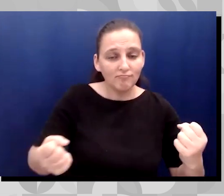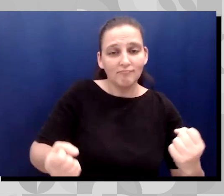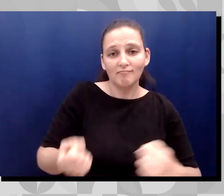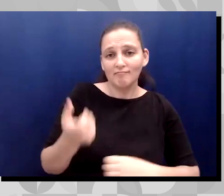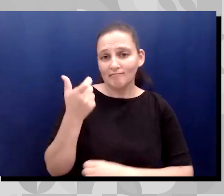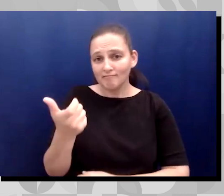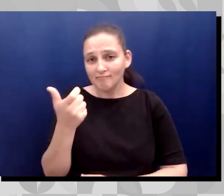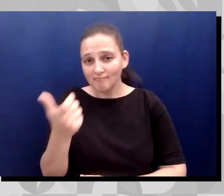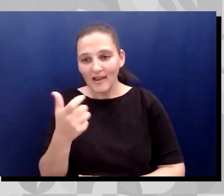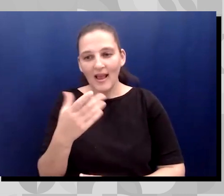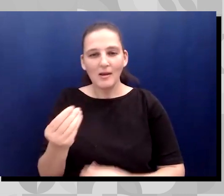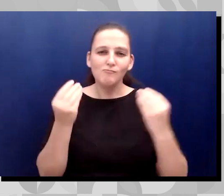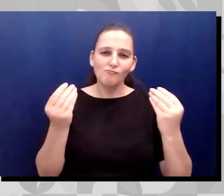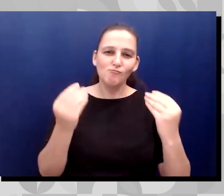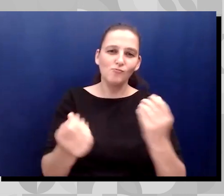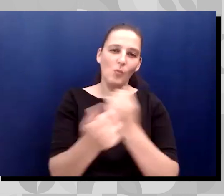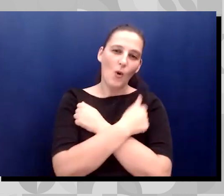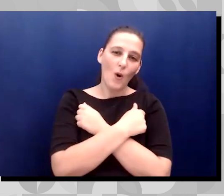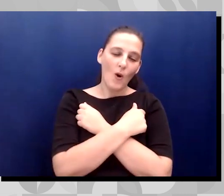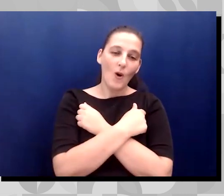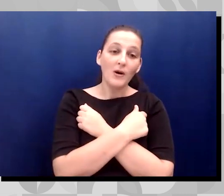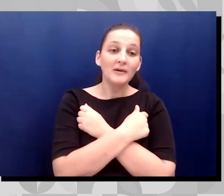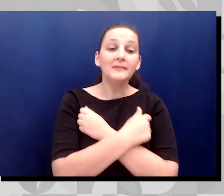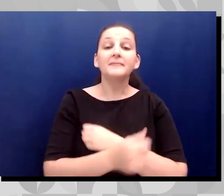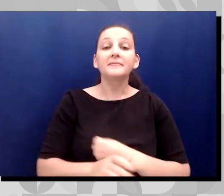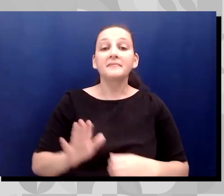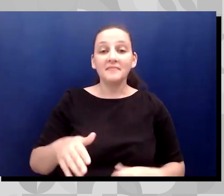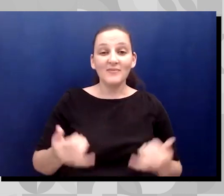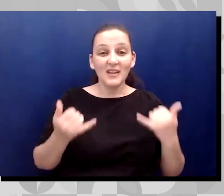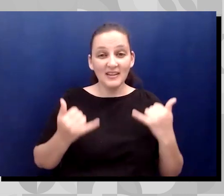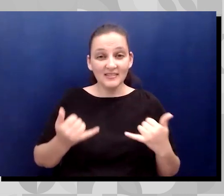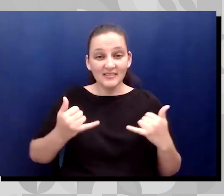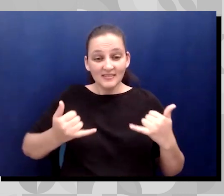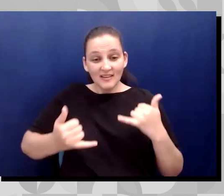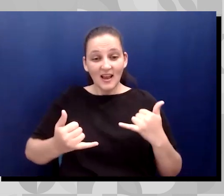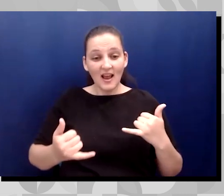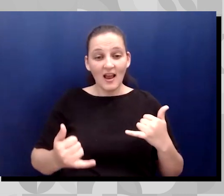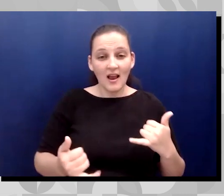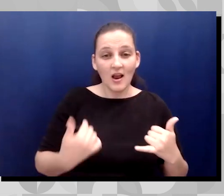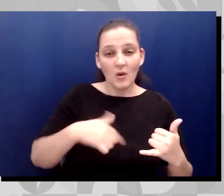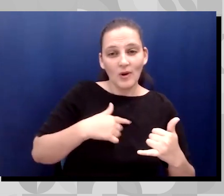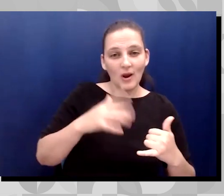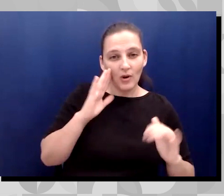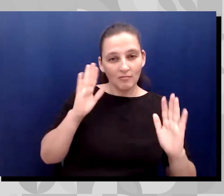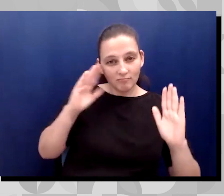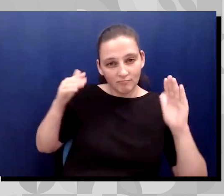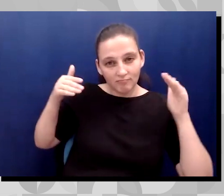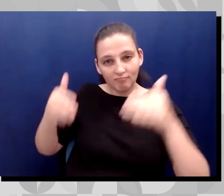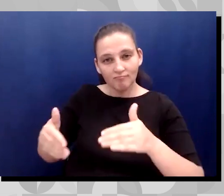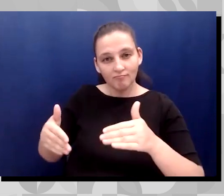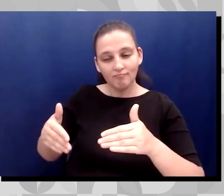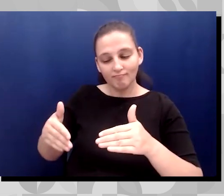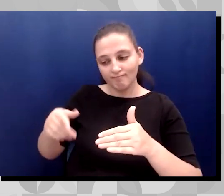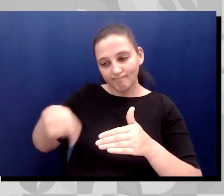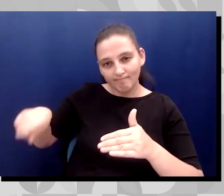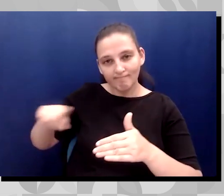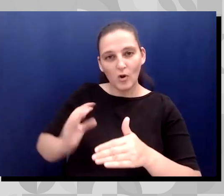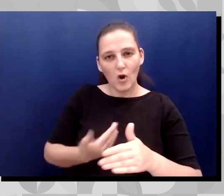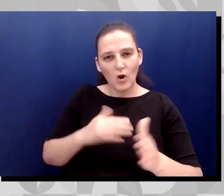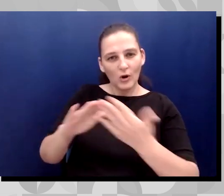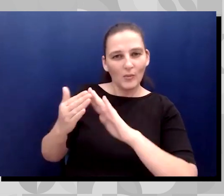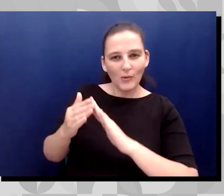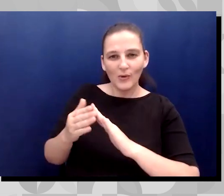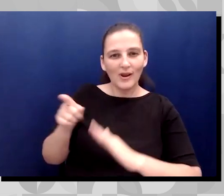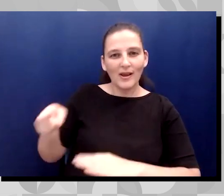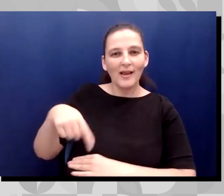amor. And so today, team, we will highlight and give space to a section of our comunidad that is underrepresented